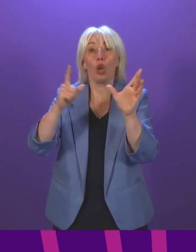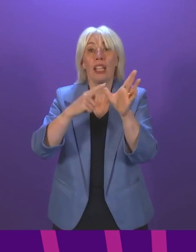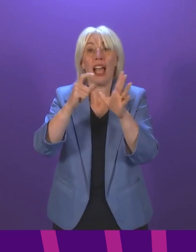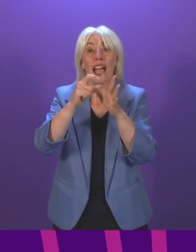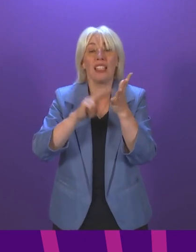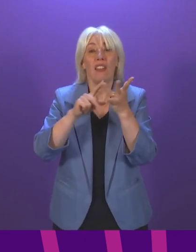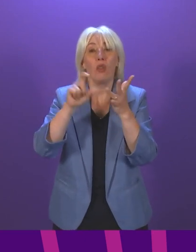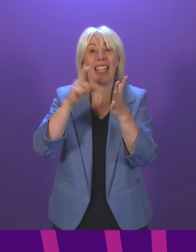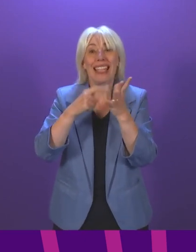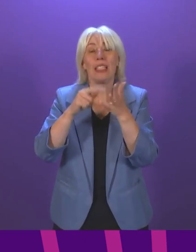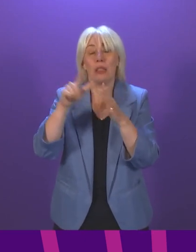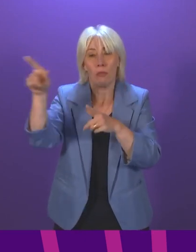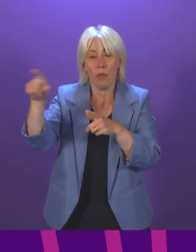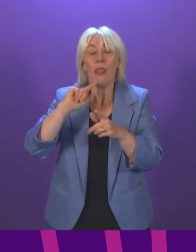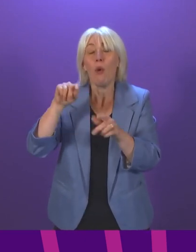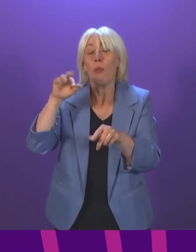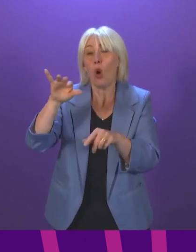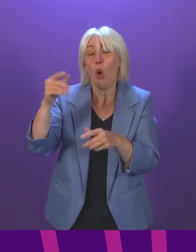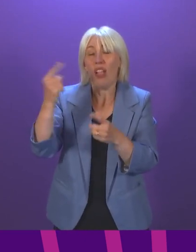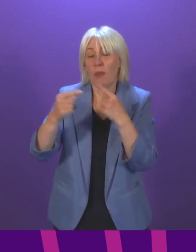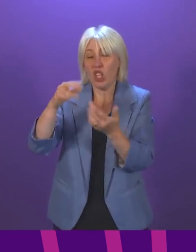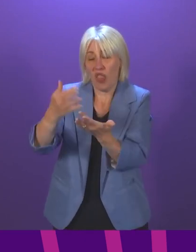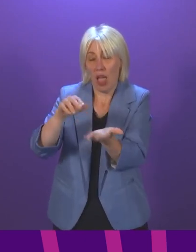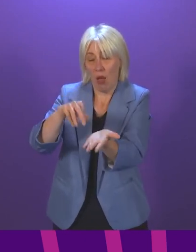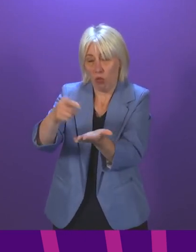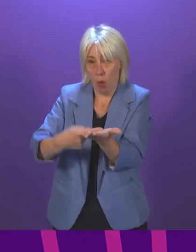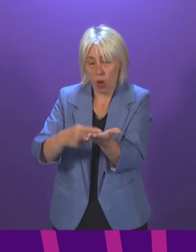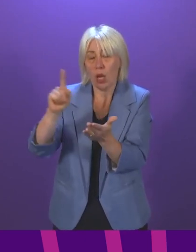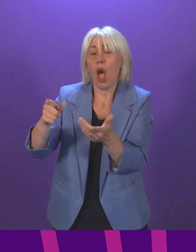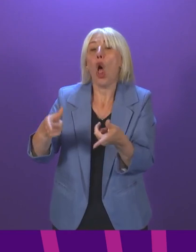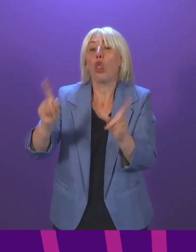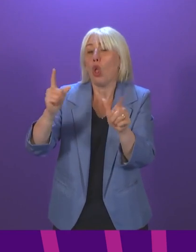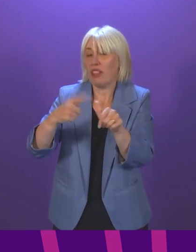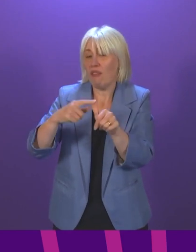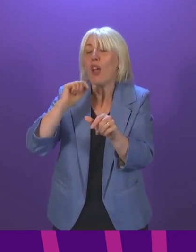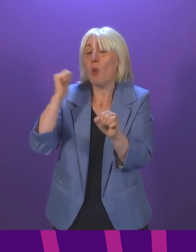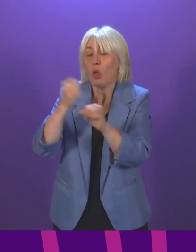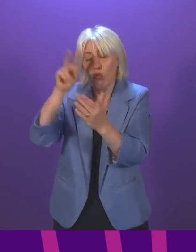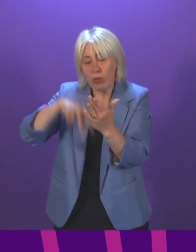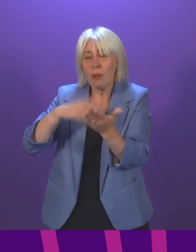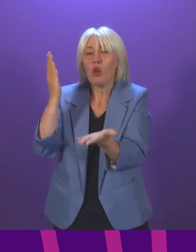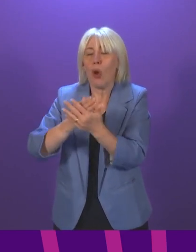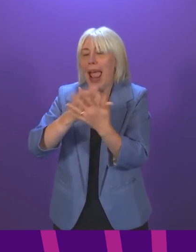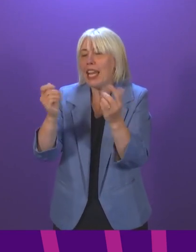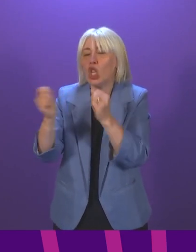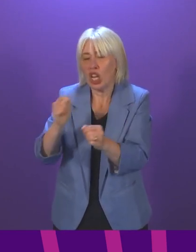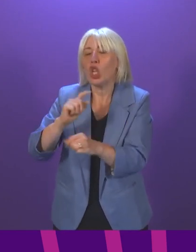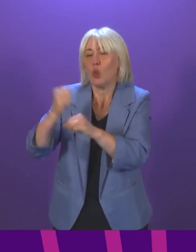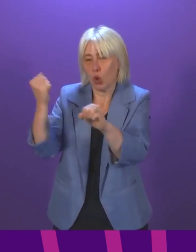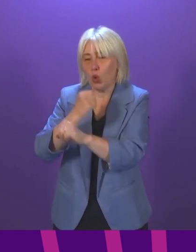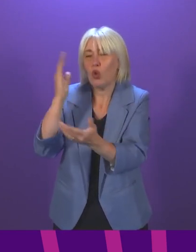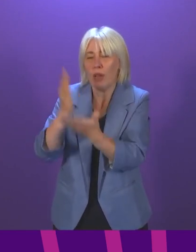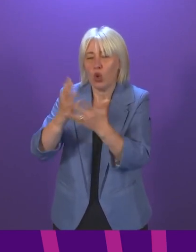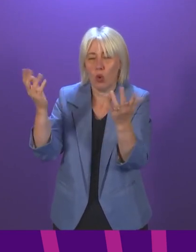recommendations in the report and will make changes where appropriate to implement them. Pauline McNeill. I thank the First Minister for the